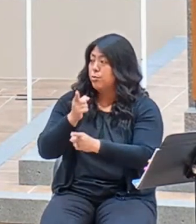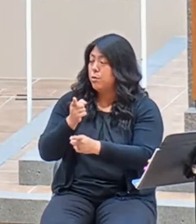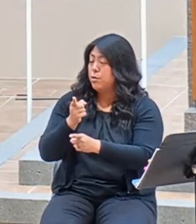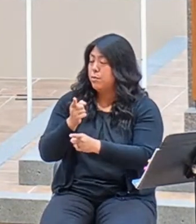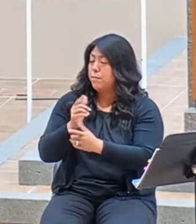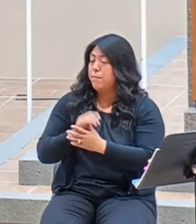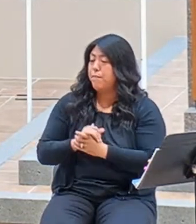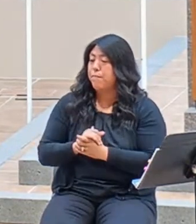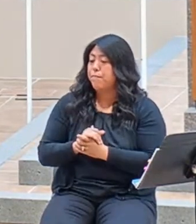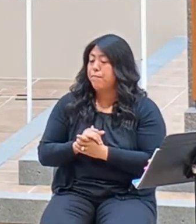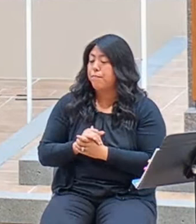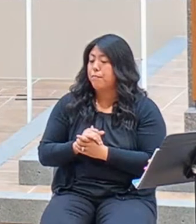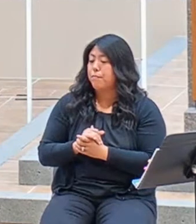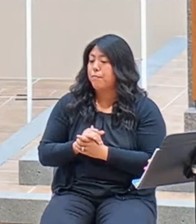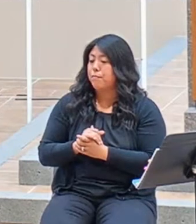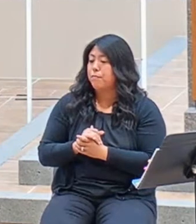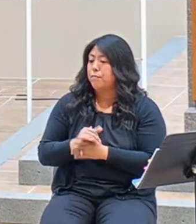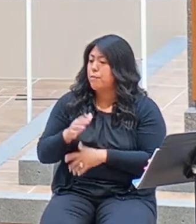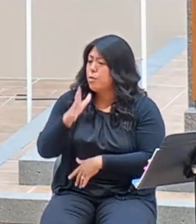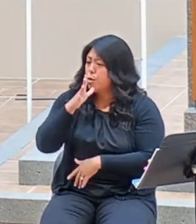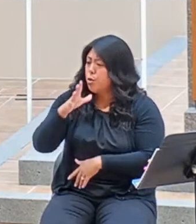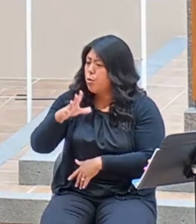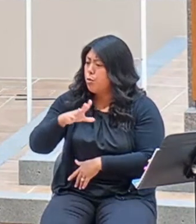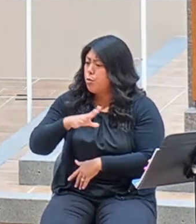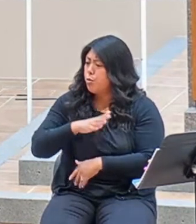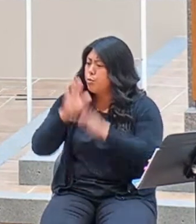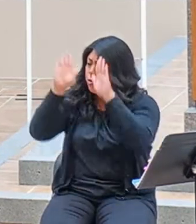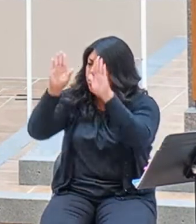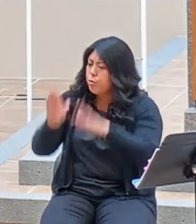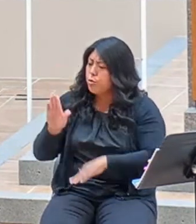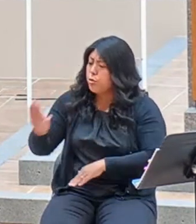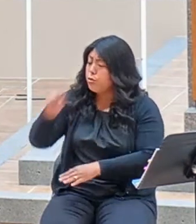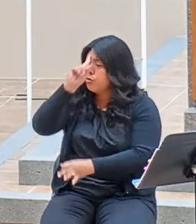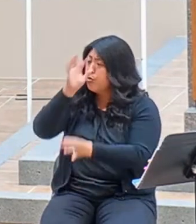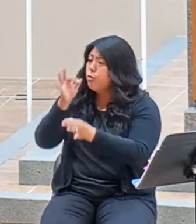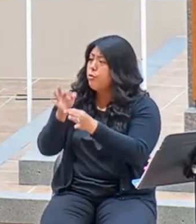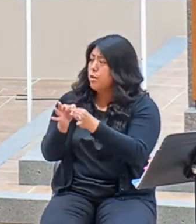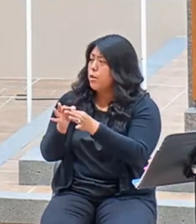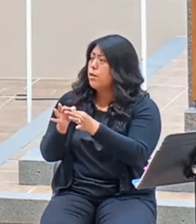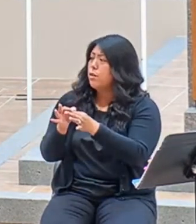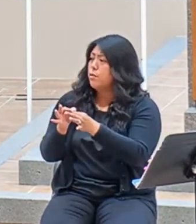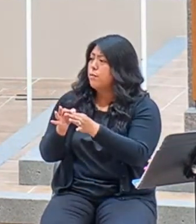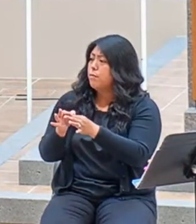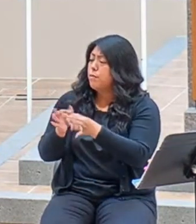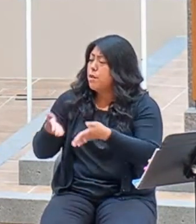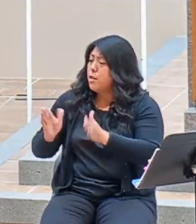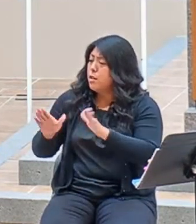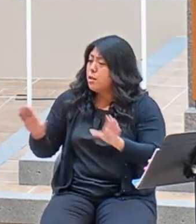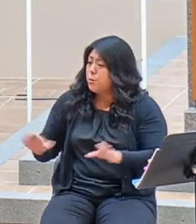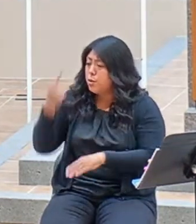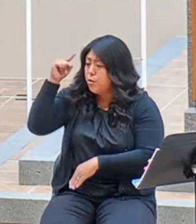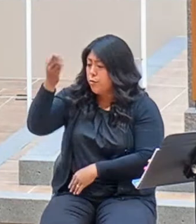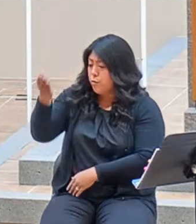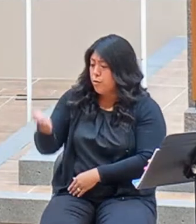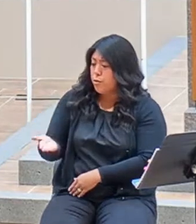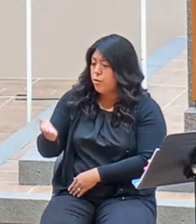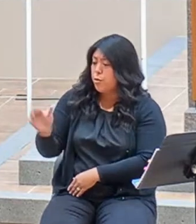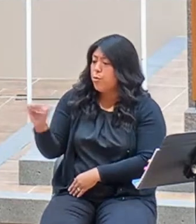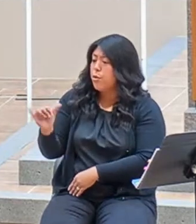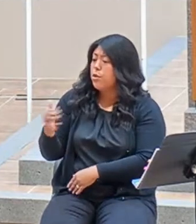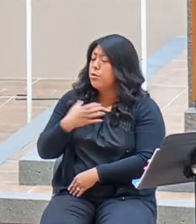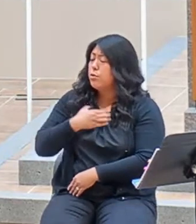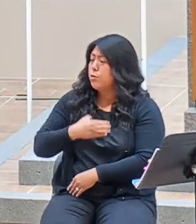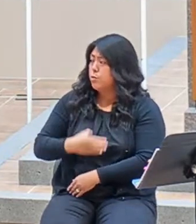reply, Oh, woman, great is your faith. Let it be done for you as you wish.